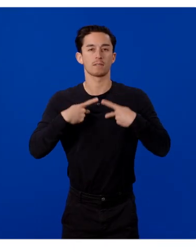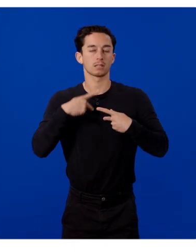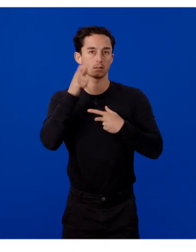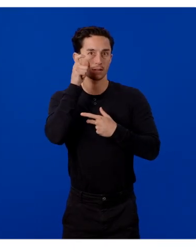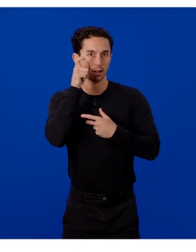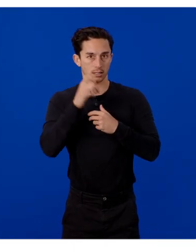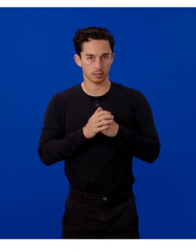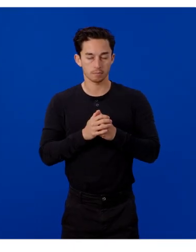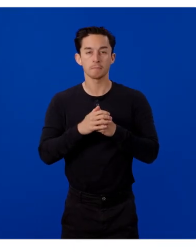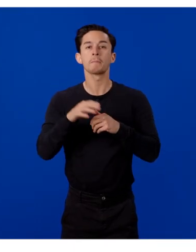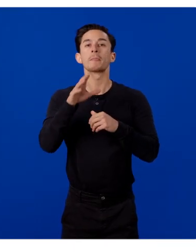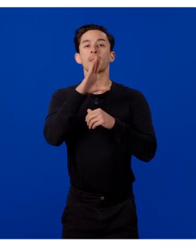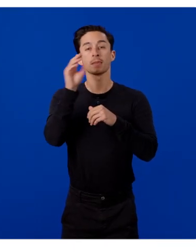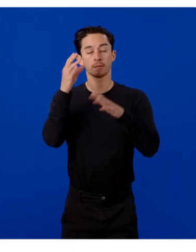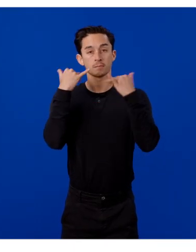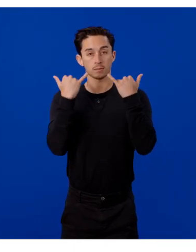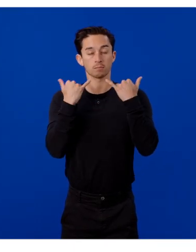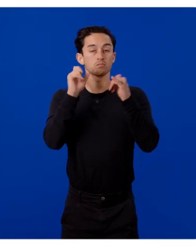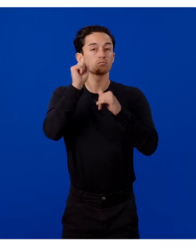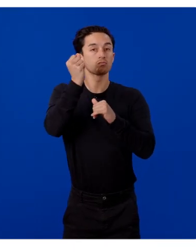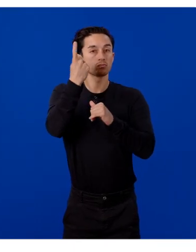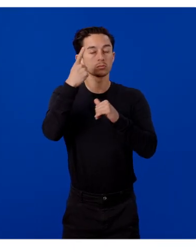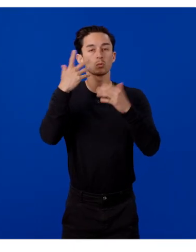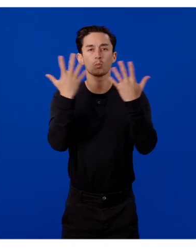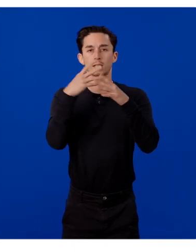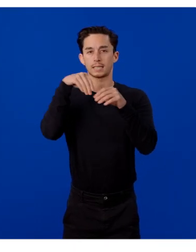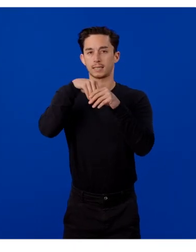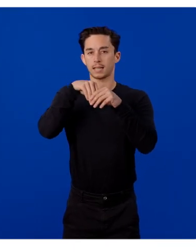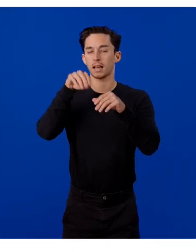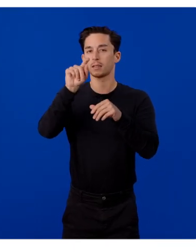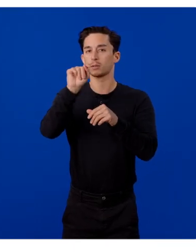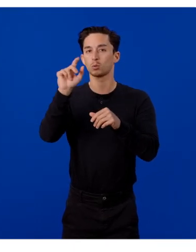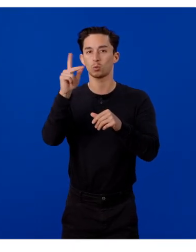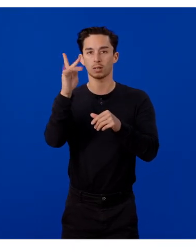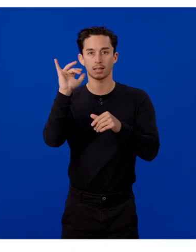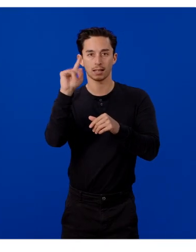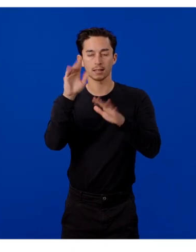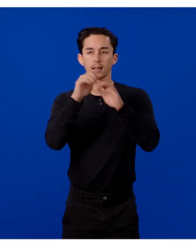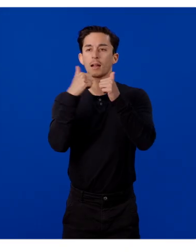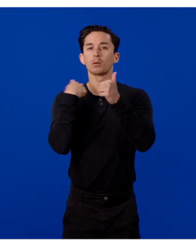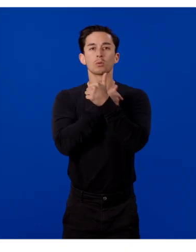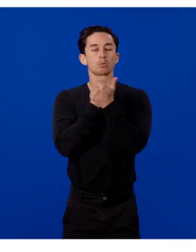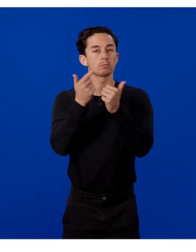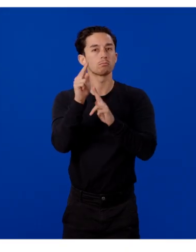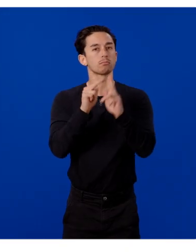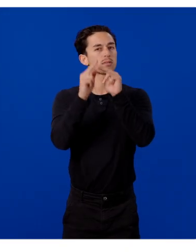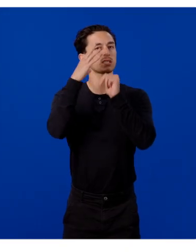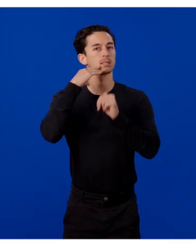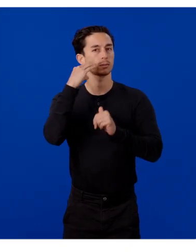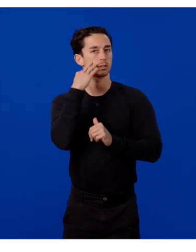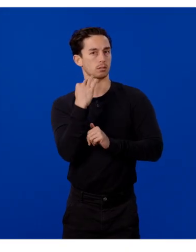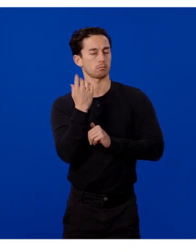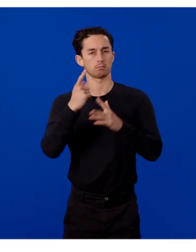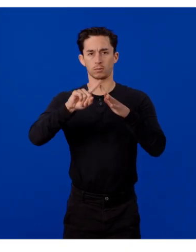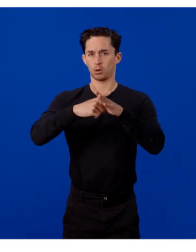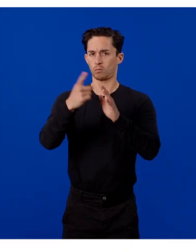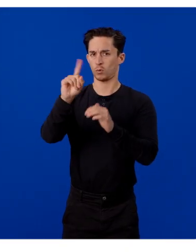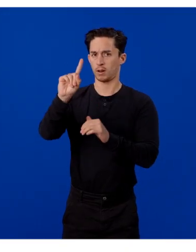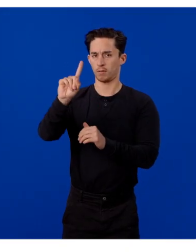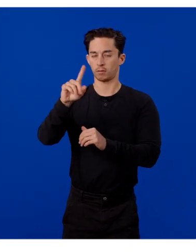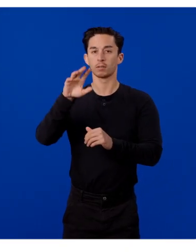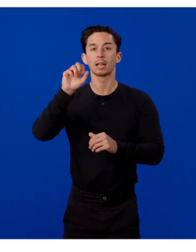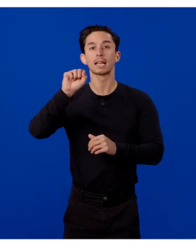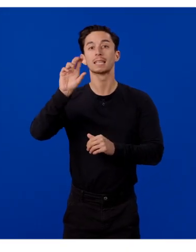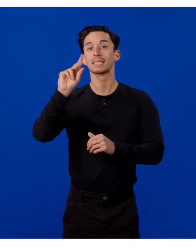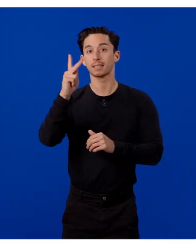Now that we have an understanding of what's inside our toolkit, let's dive into how we can build experiences with it. So, where do we start? The